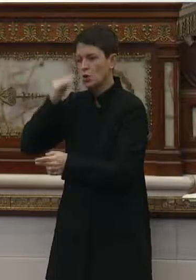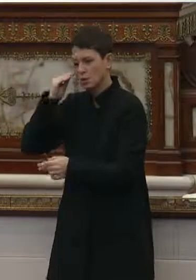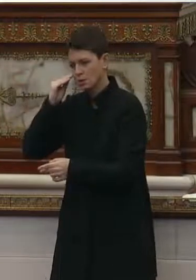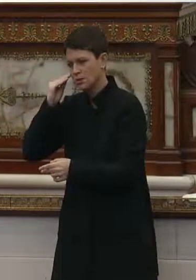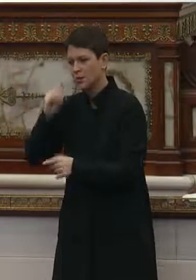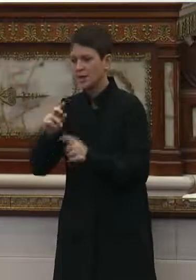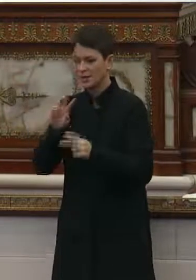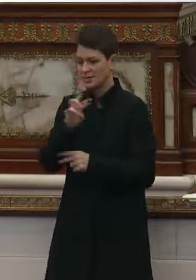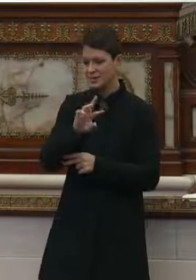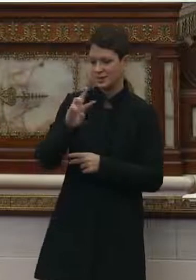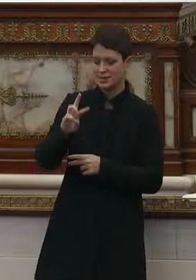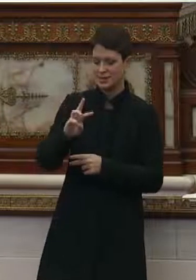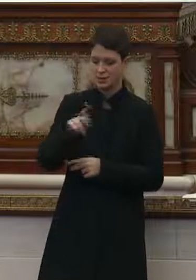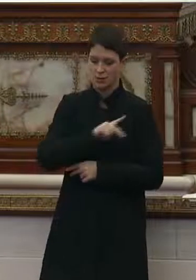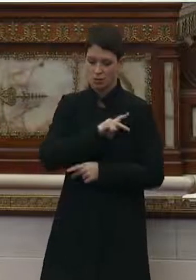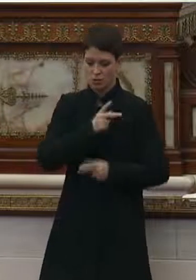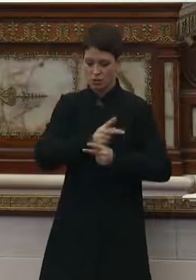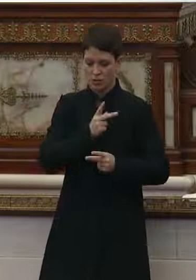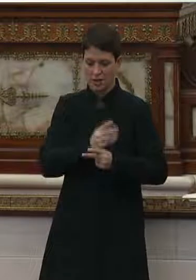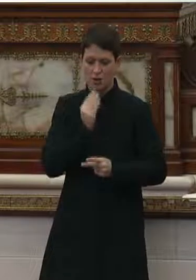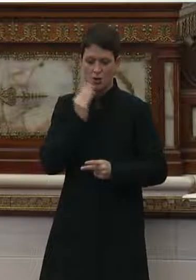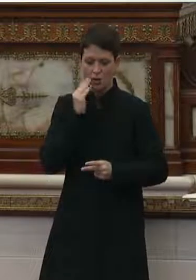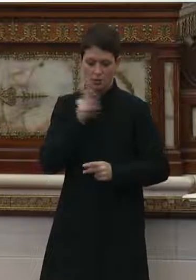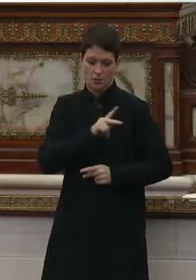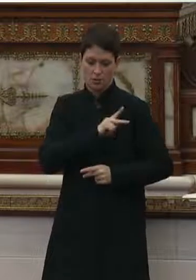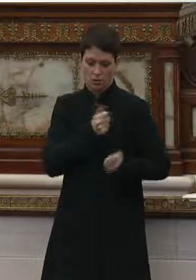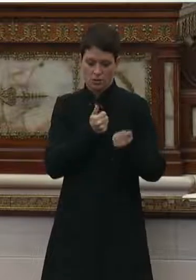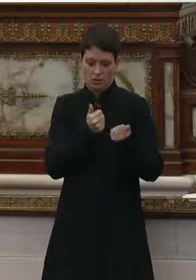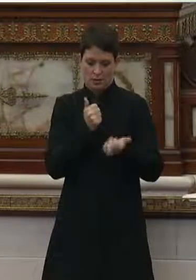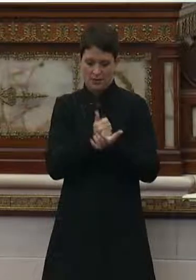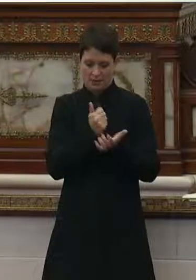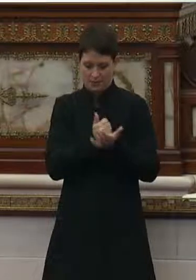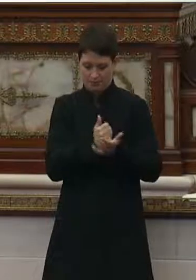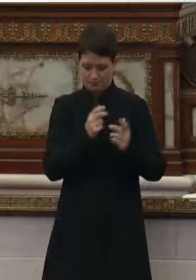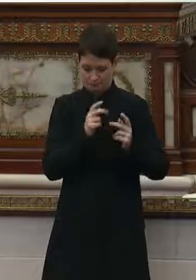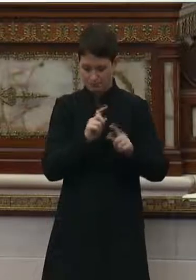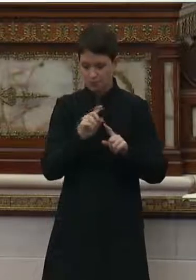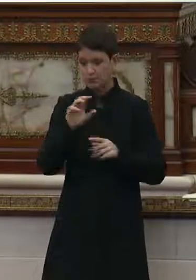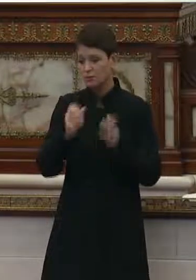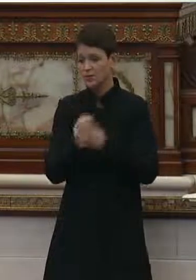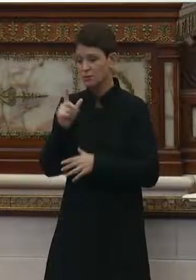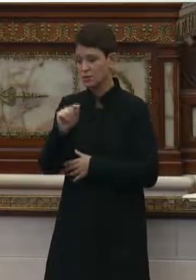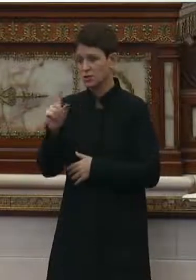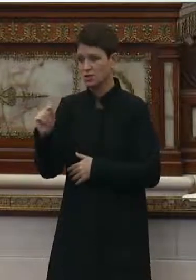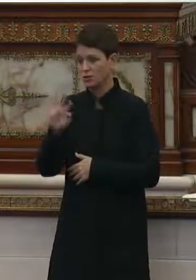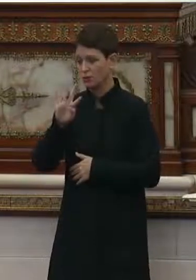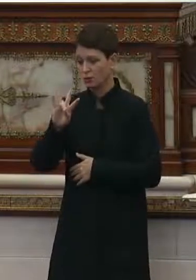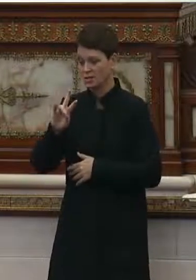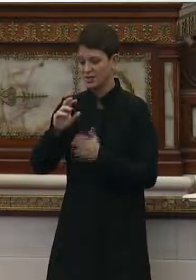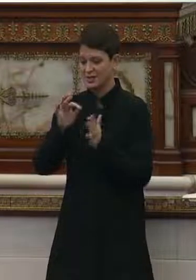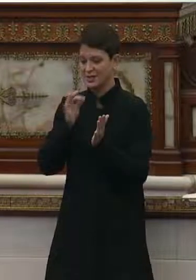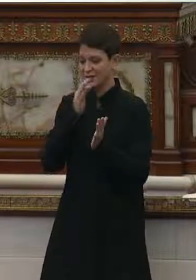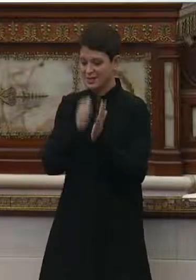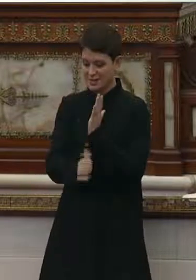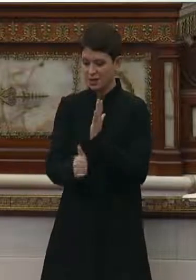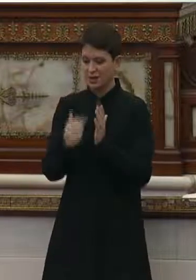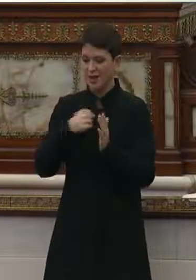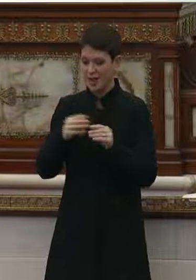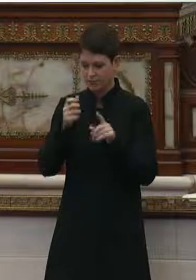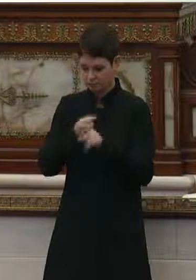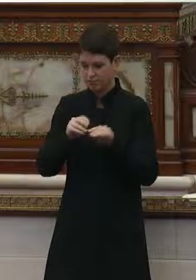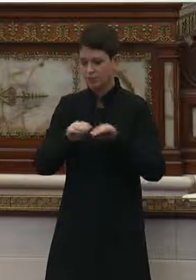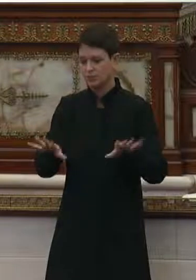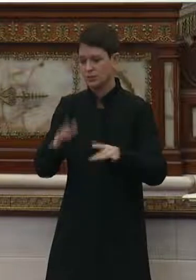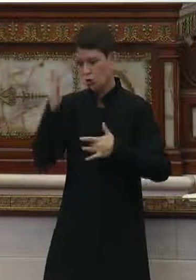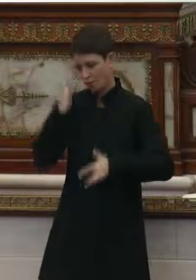and 66 personal care homes and assisted living facilities. In the spring of 2020, all 47 skilled nursing facilities had outbreaks of COVID